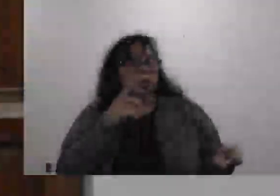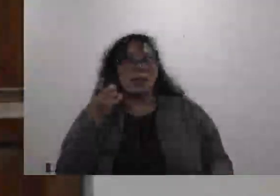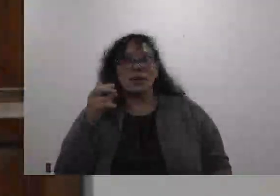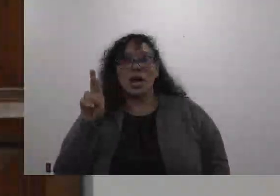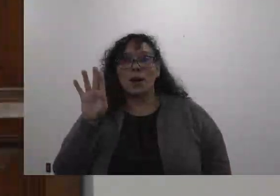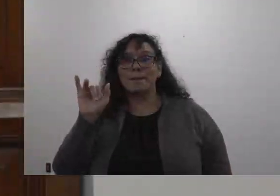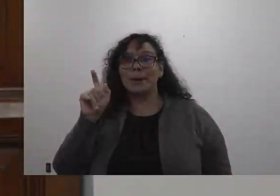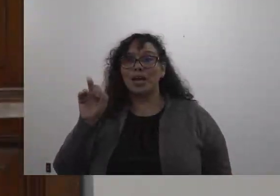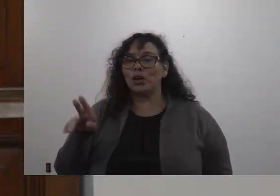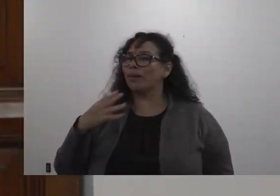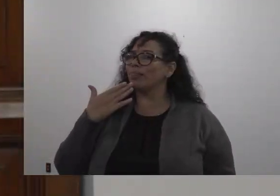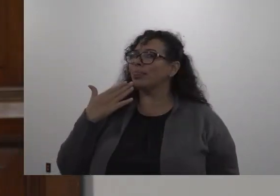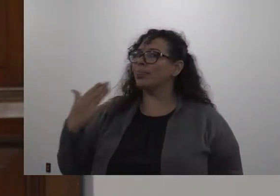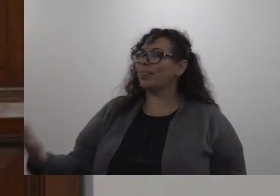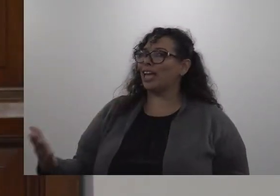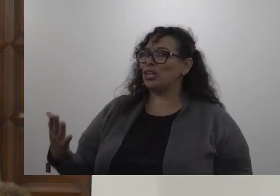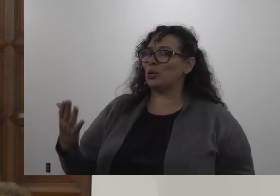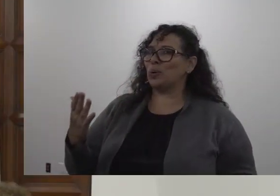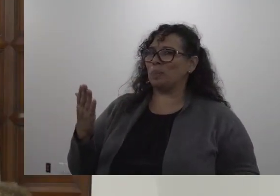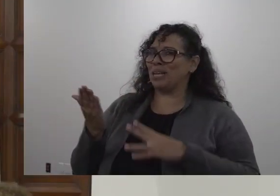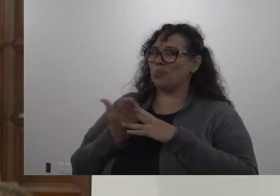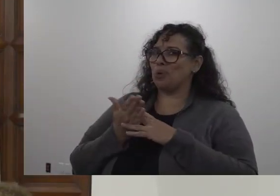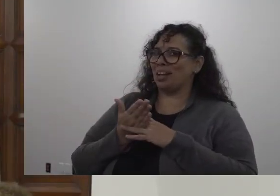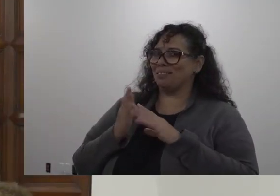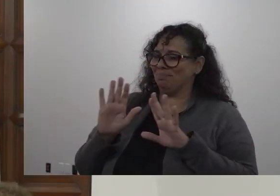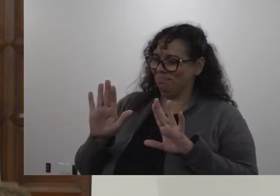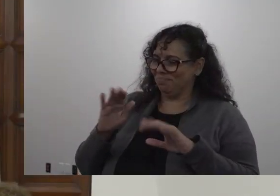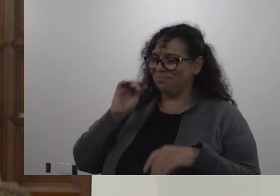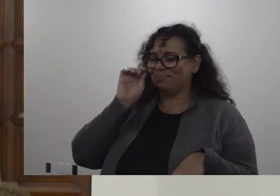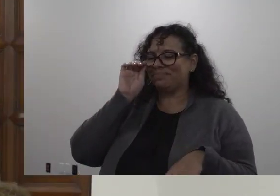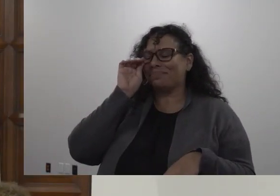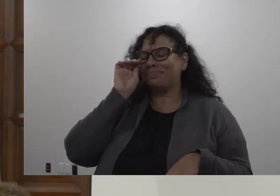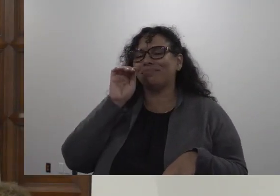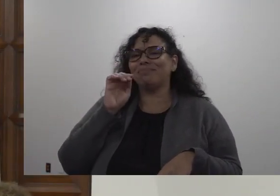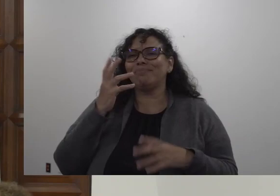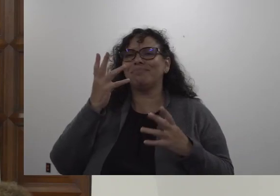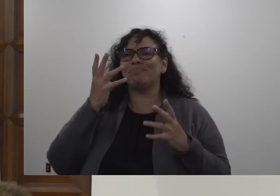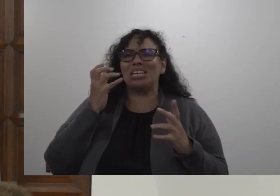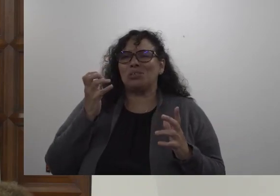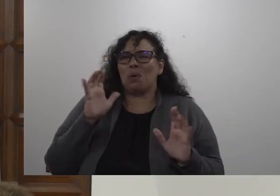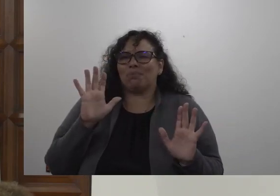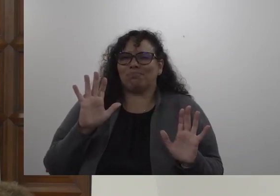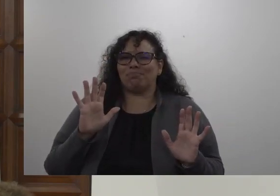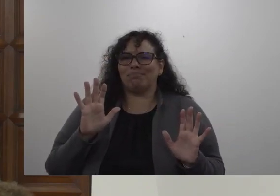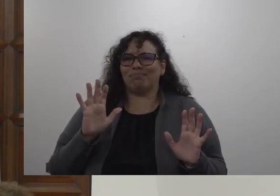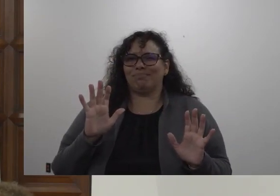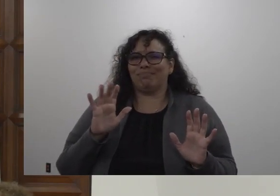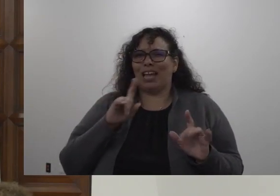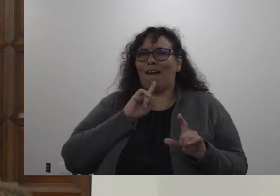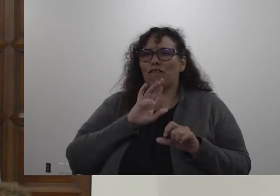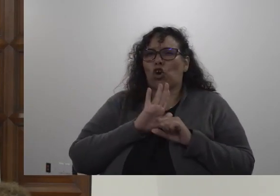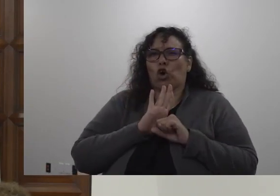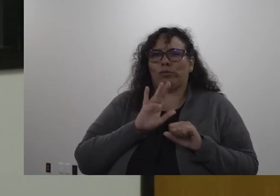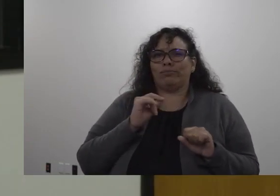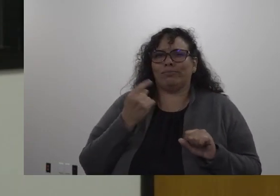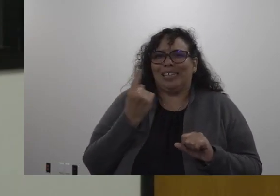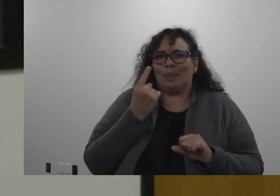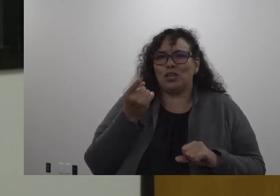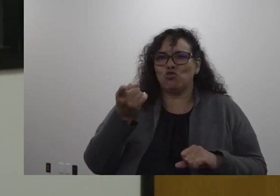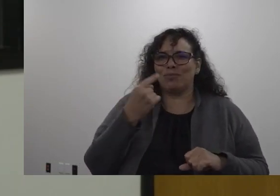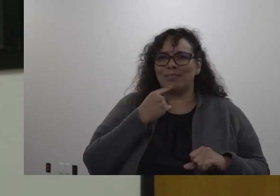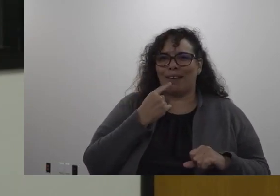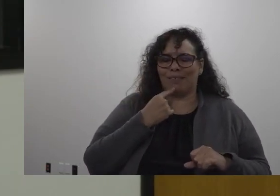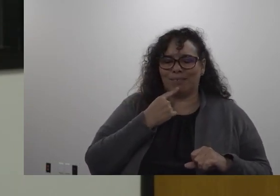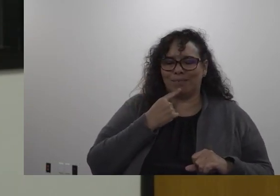I'm going to take it right from there Dr. Benitez and I just want to affirm something that you said when you when